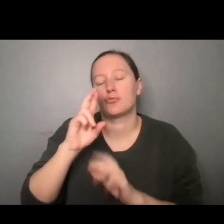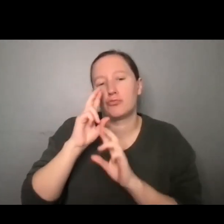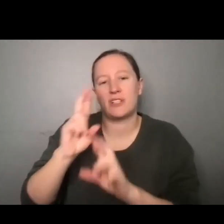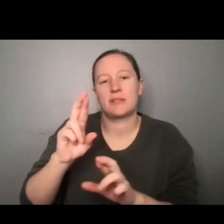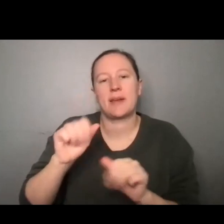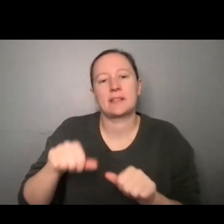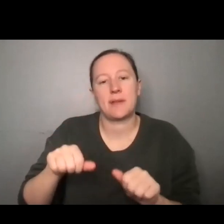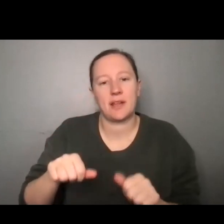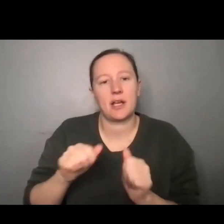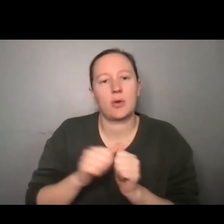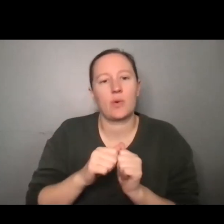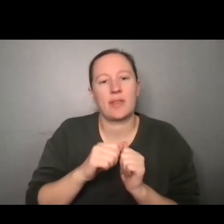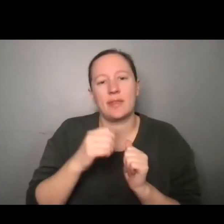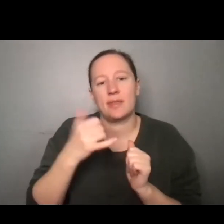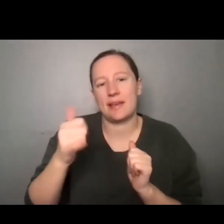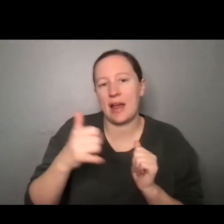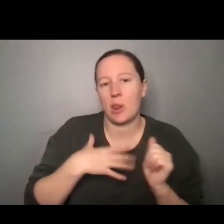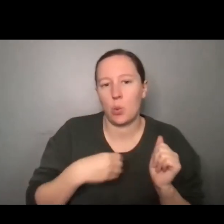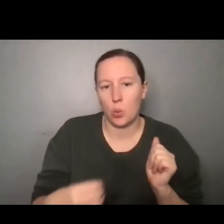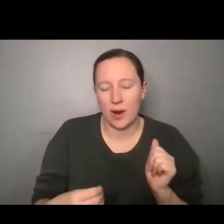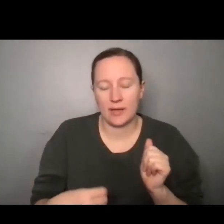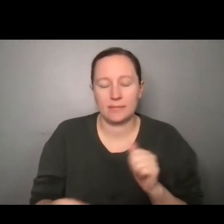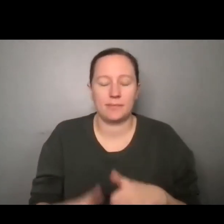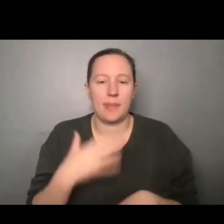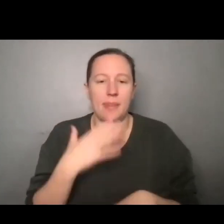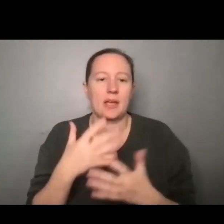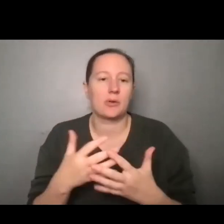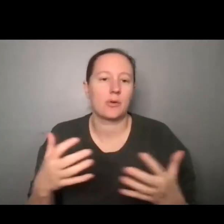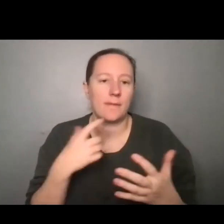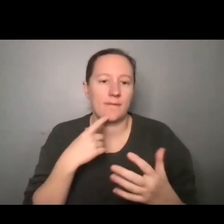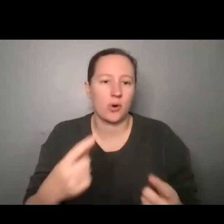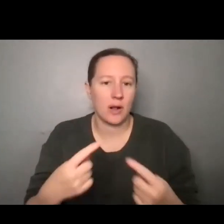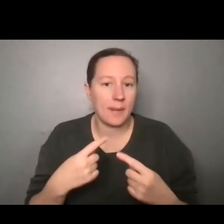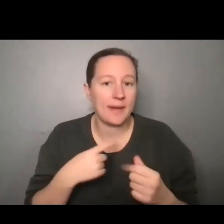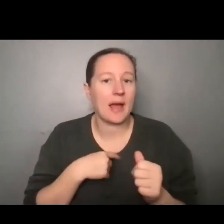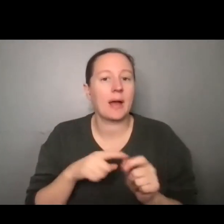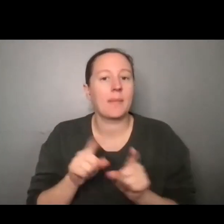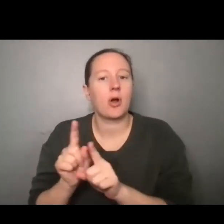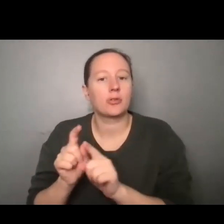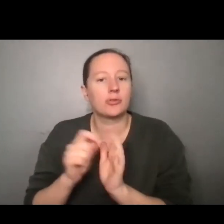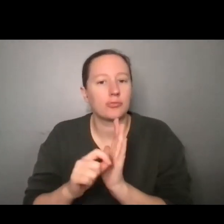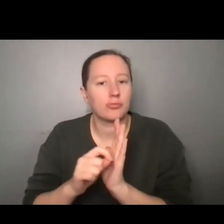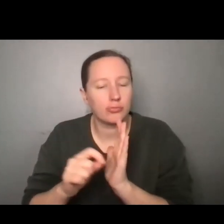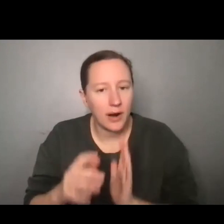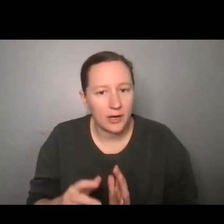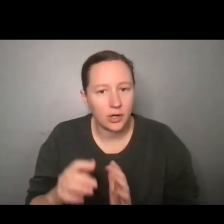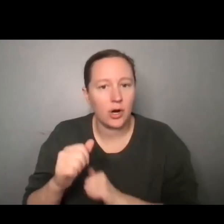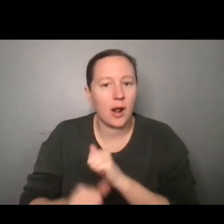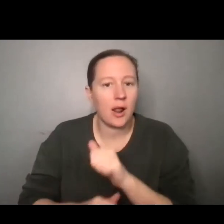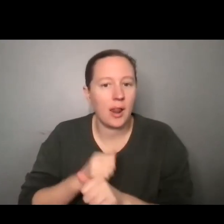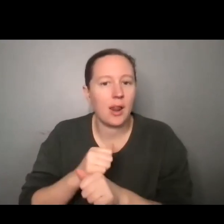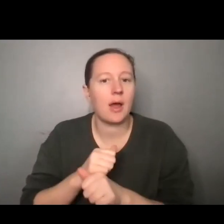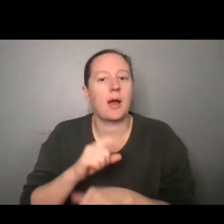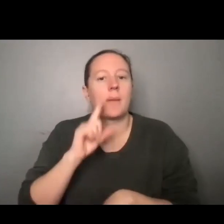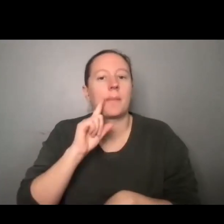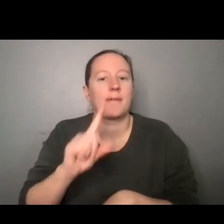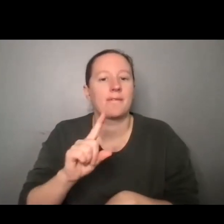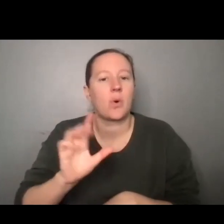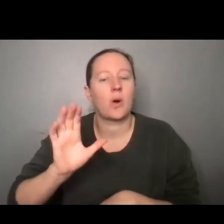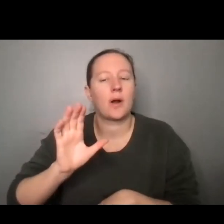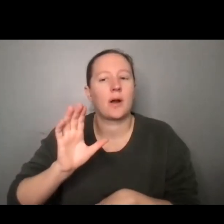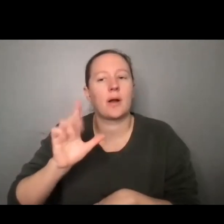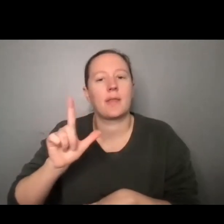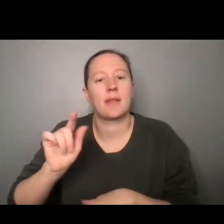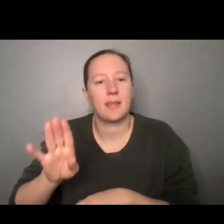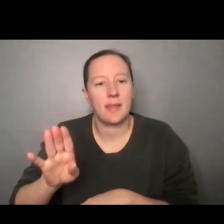And yeah, thank you all so much for being here. I'm also a writer and an alumni of RespectAbility's lab for entertainment professionals with